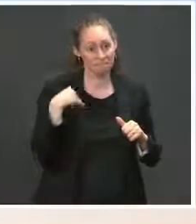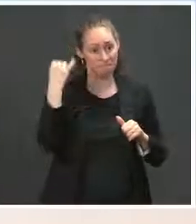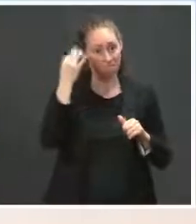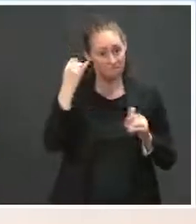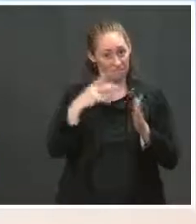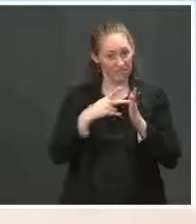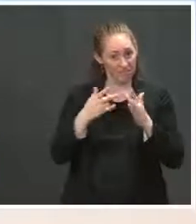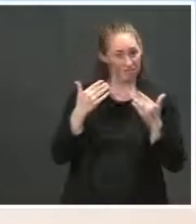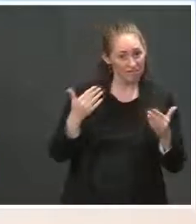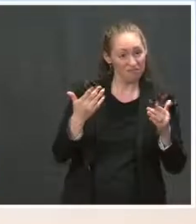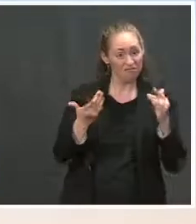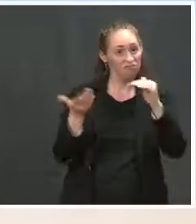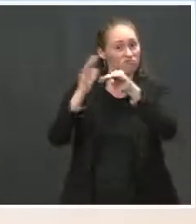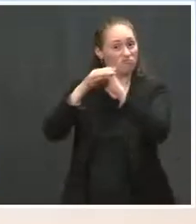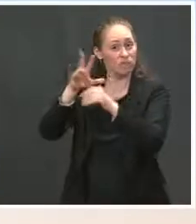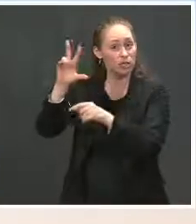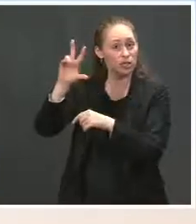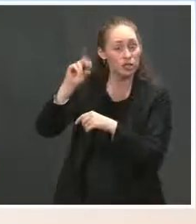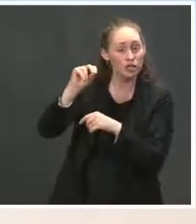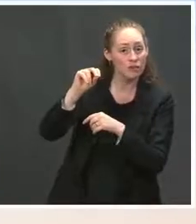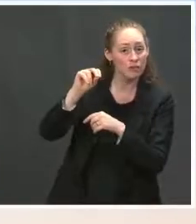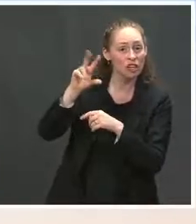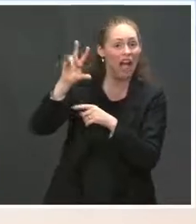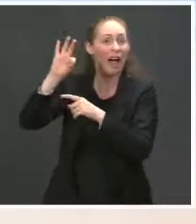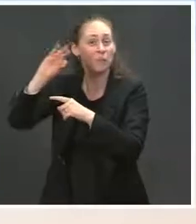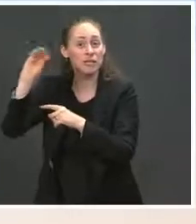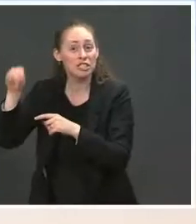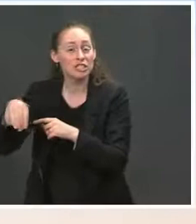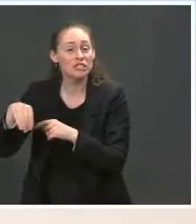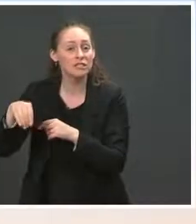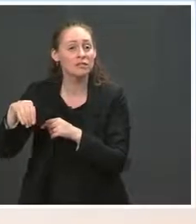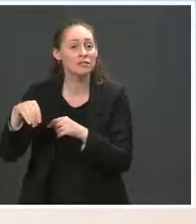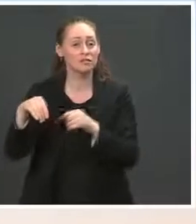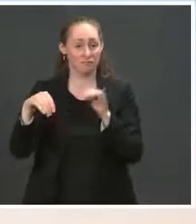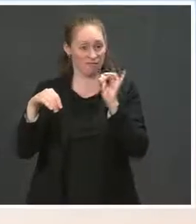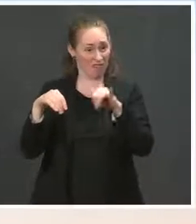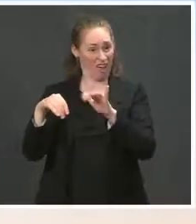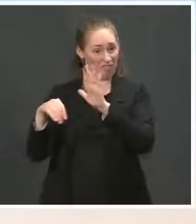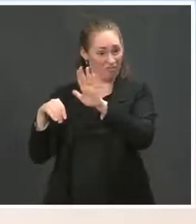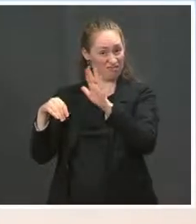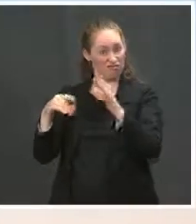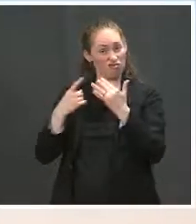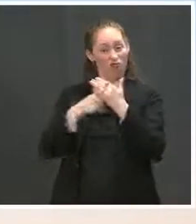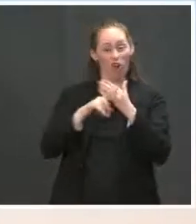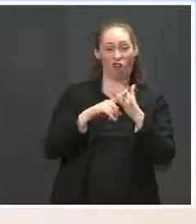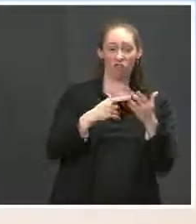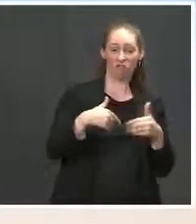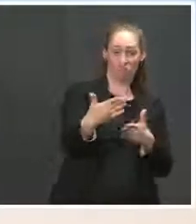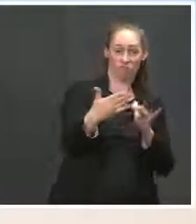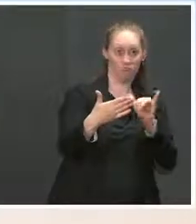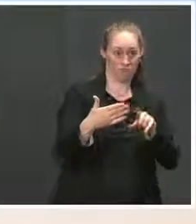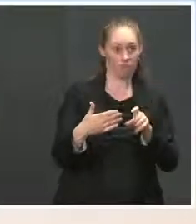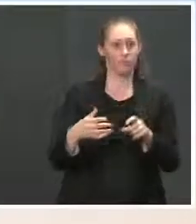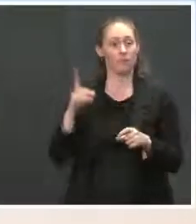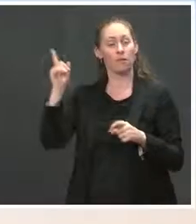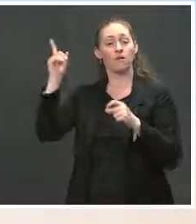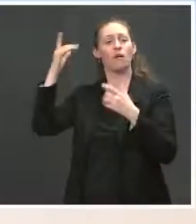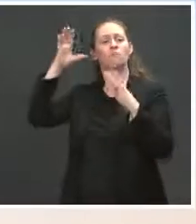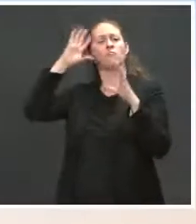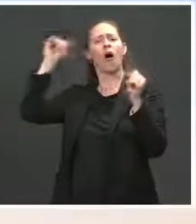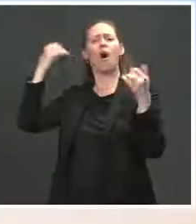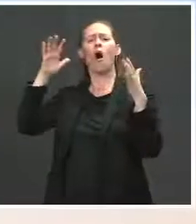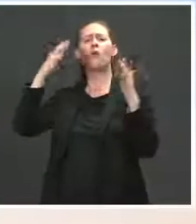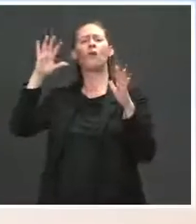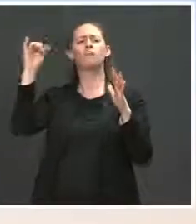39.5% as more of a starting offer? Well, the President's proposal for the American Jobs Plan was